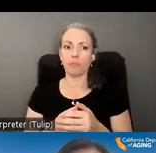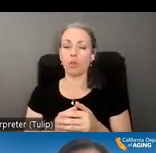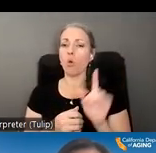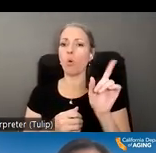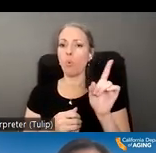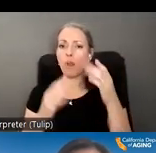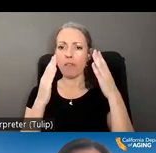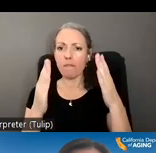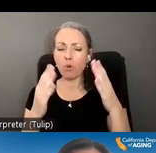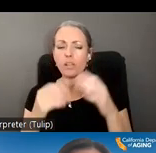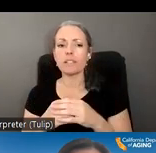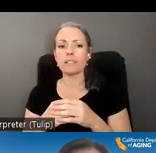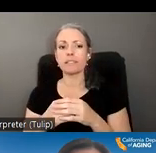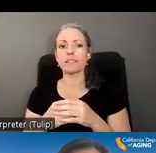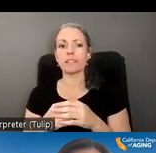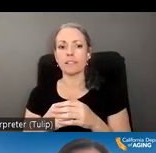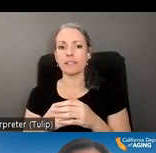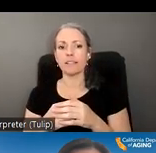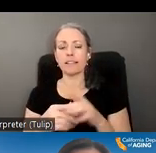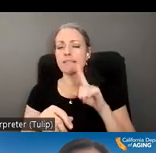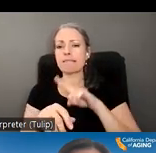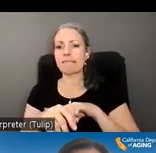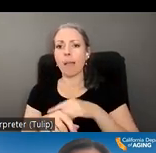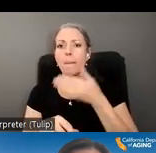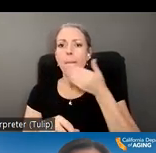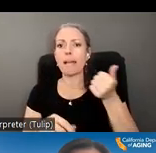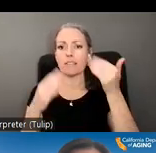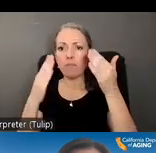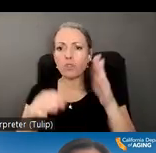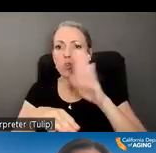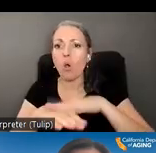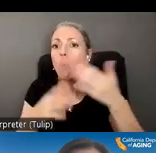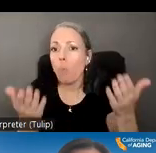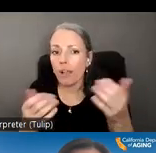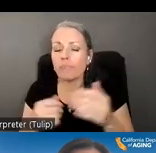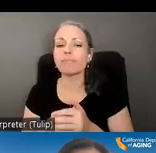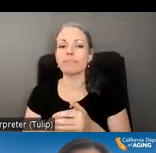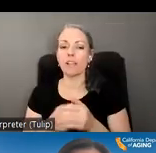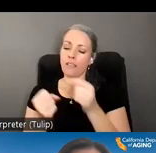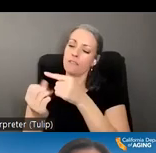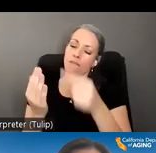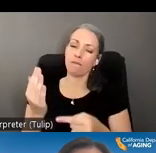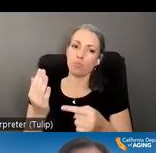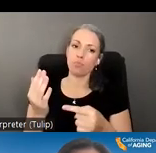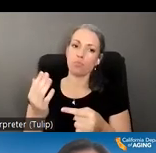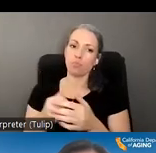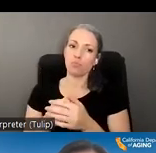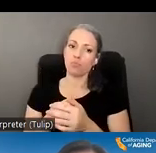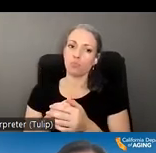focus is going to be in our time is going to be best spent i think there are a couple of really um